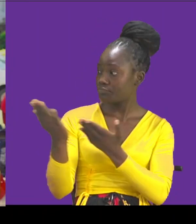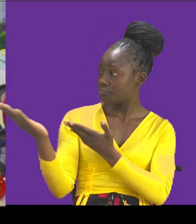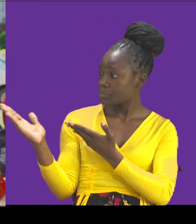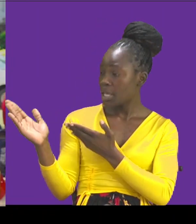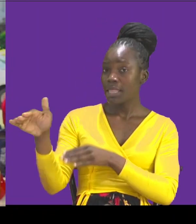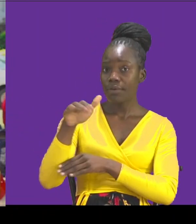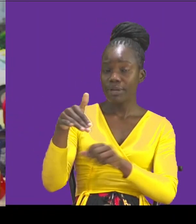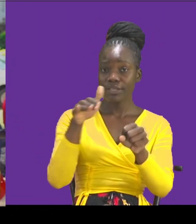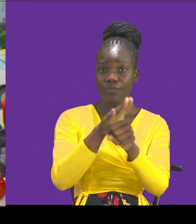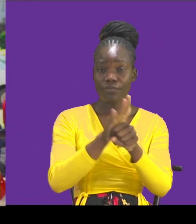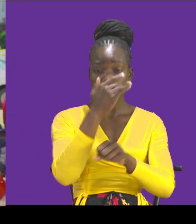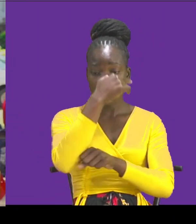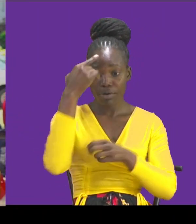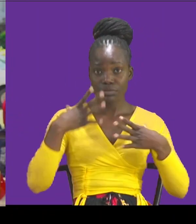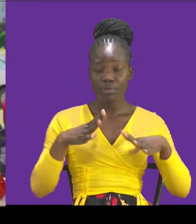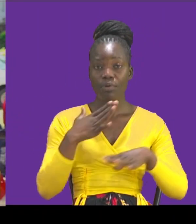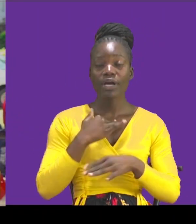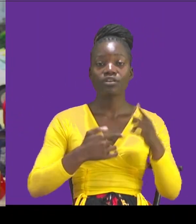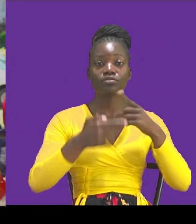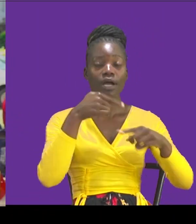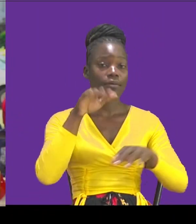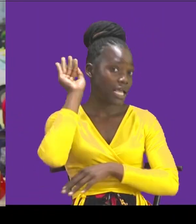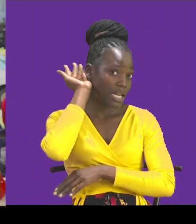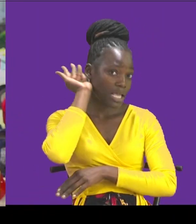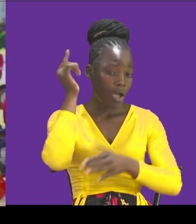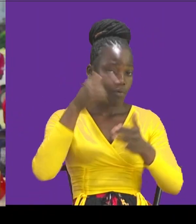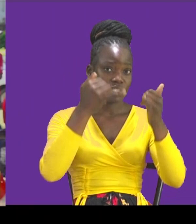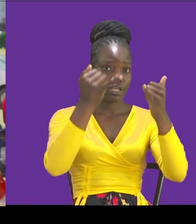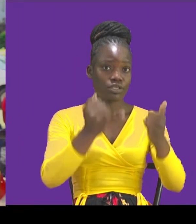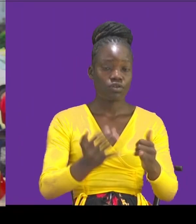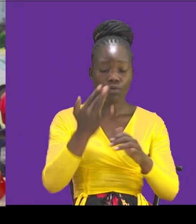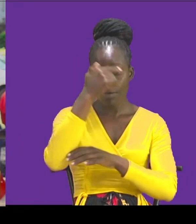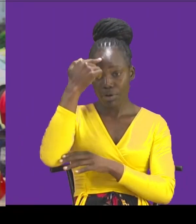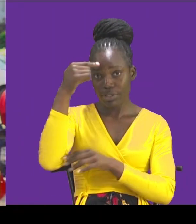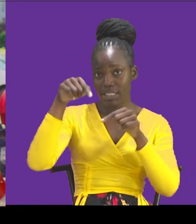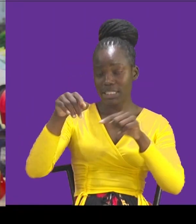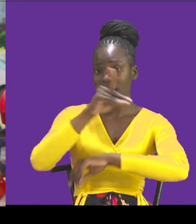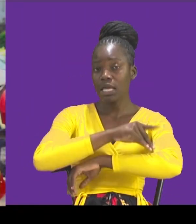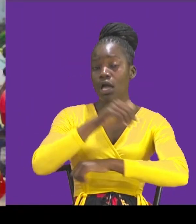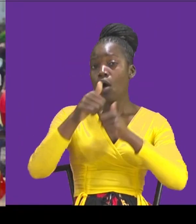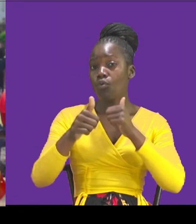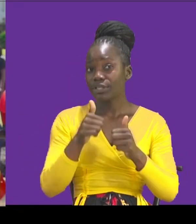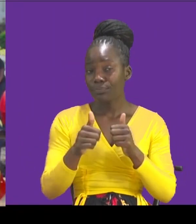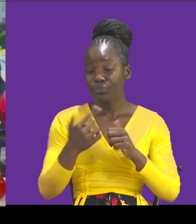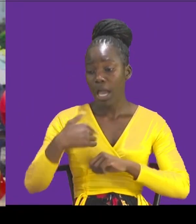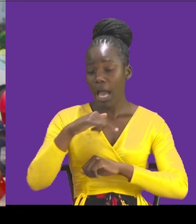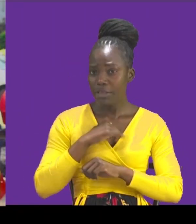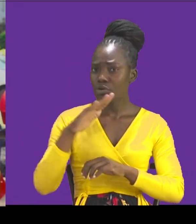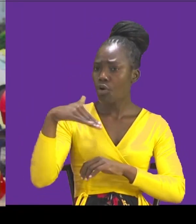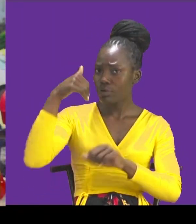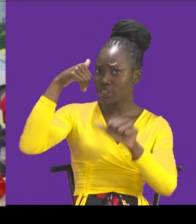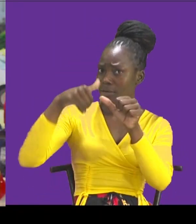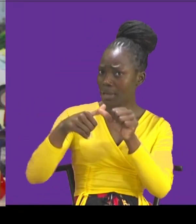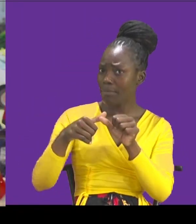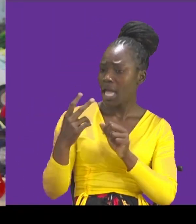because everybody wanted to come and hear what is new. Because this is a day that we normally look back and